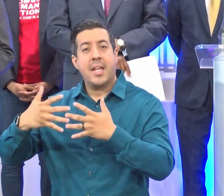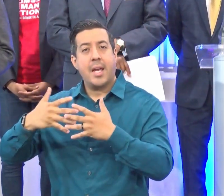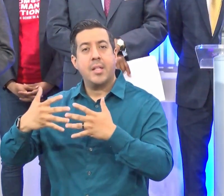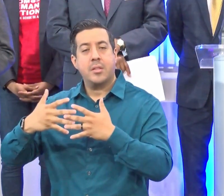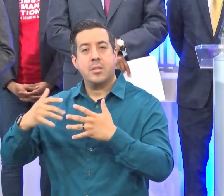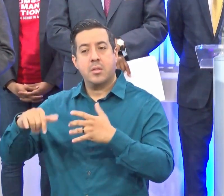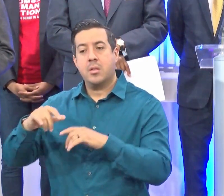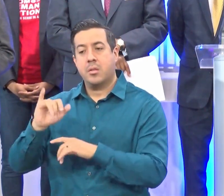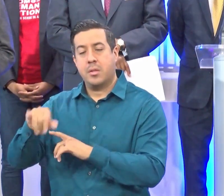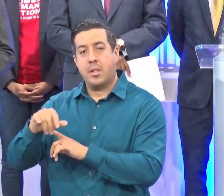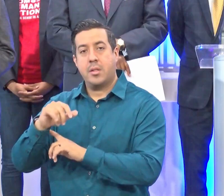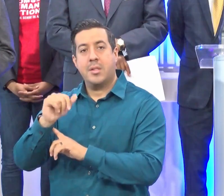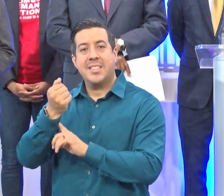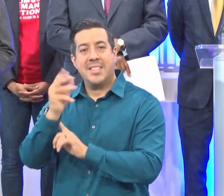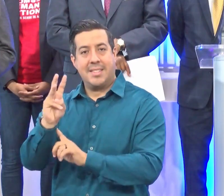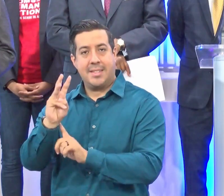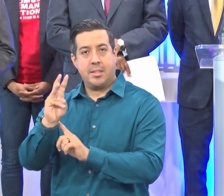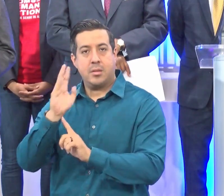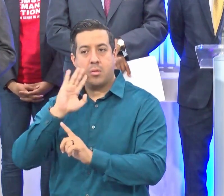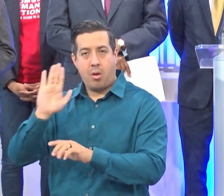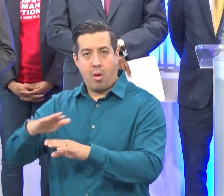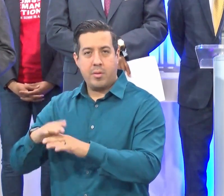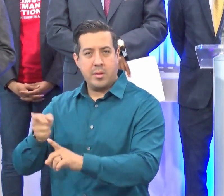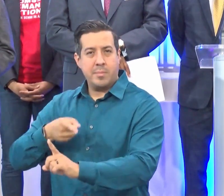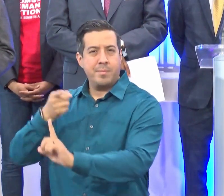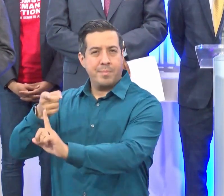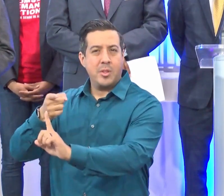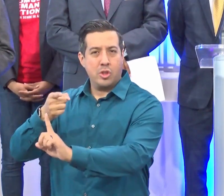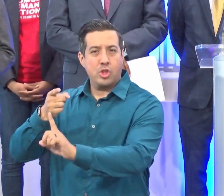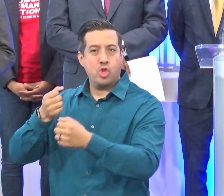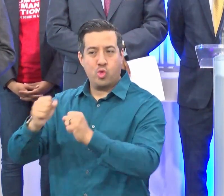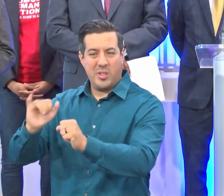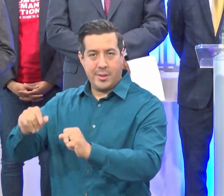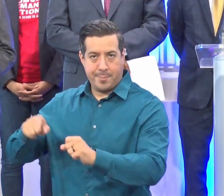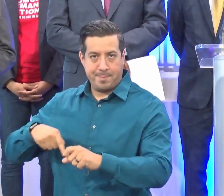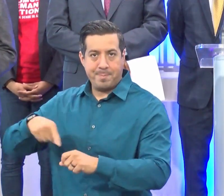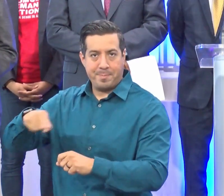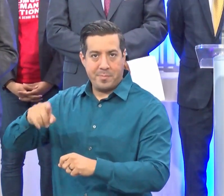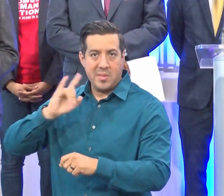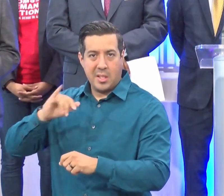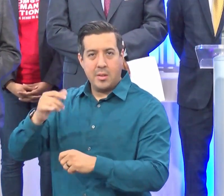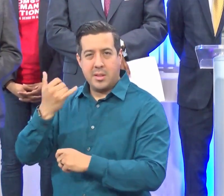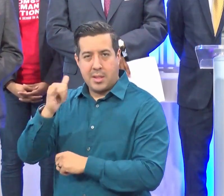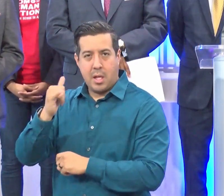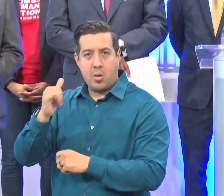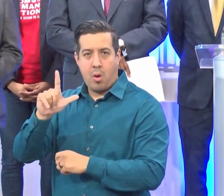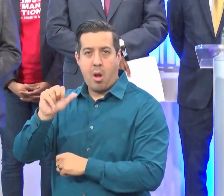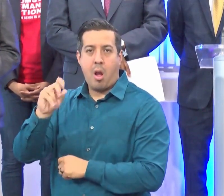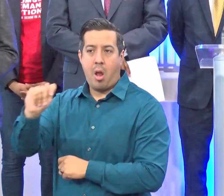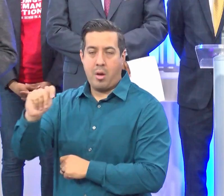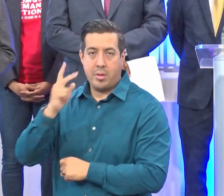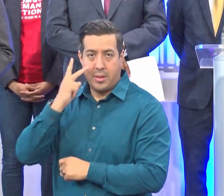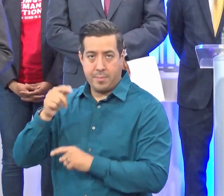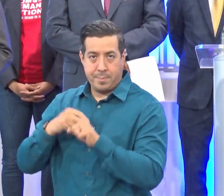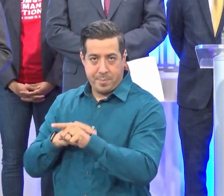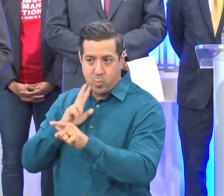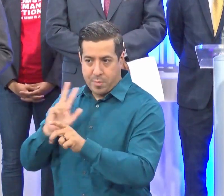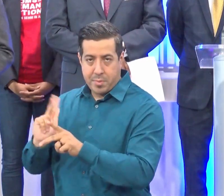off Main Street, which is the yellow Main Street lot, Main Gate. So the next gun